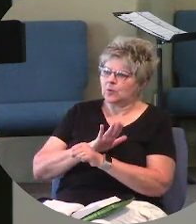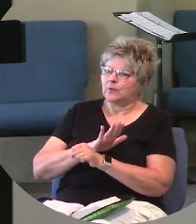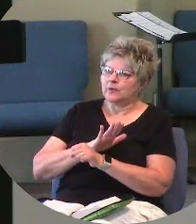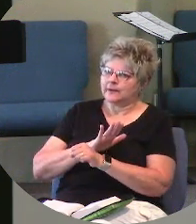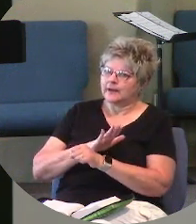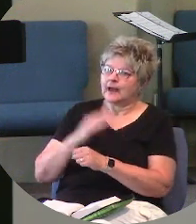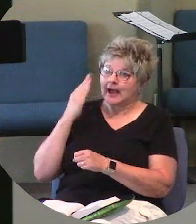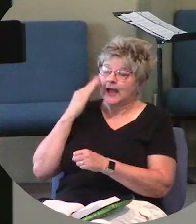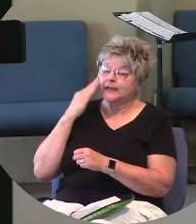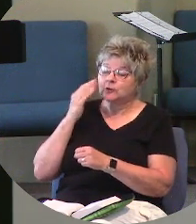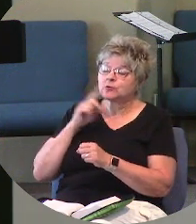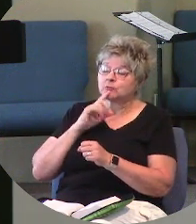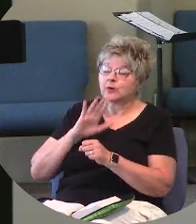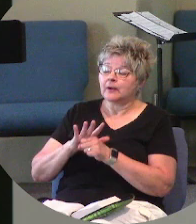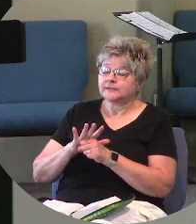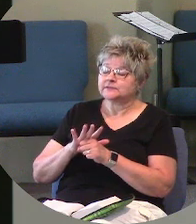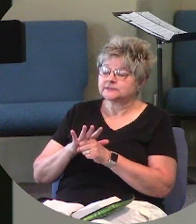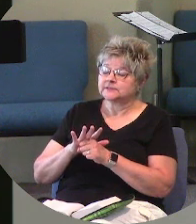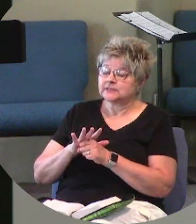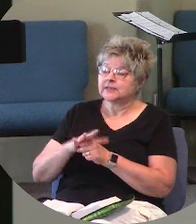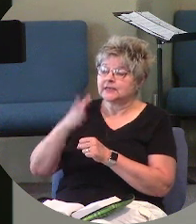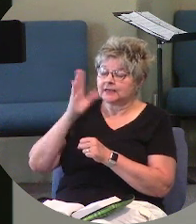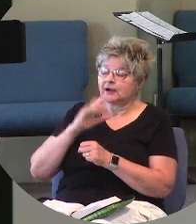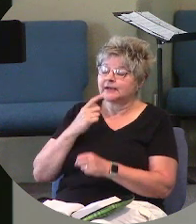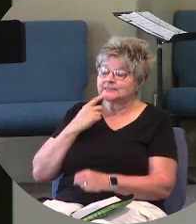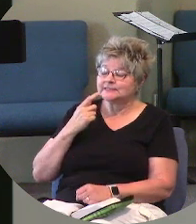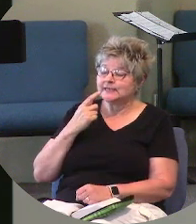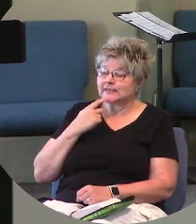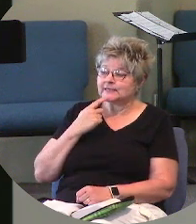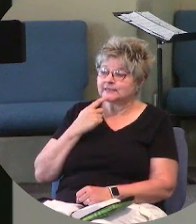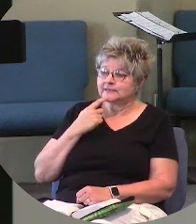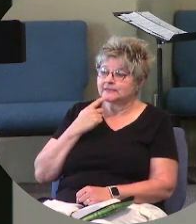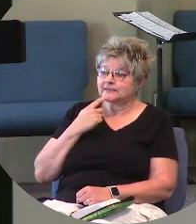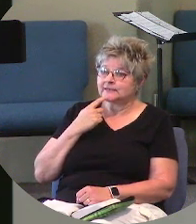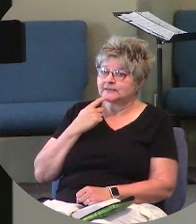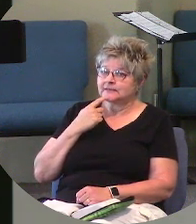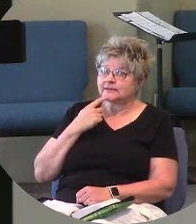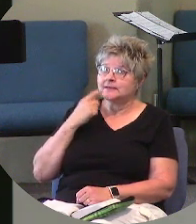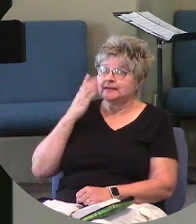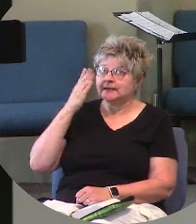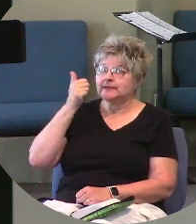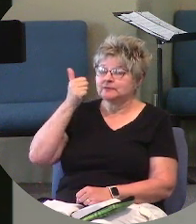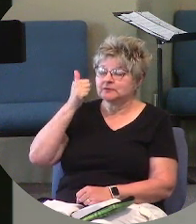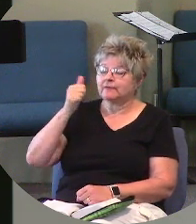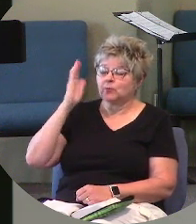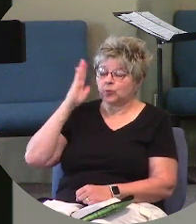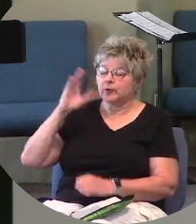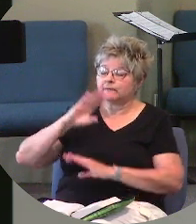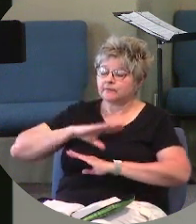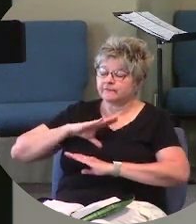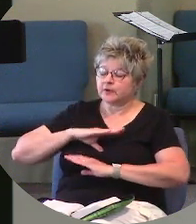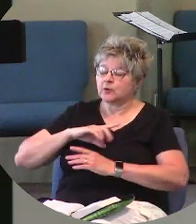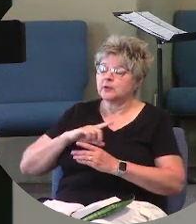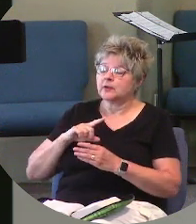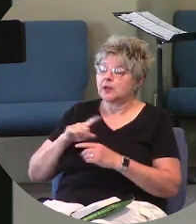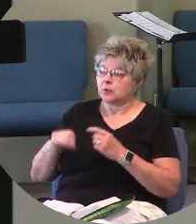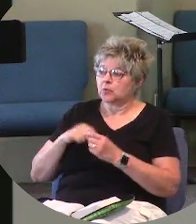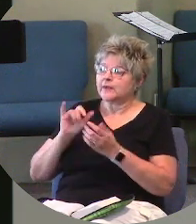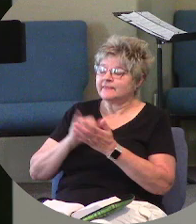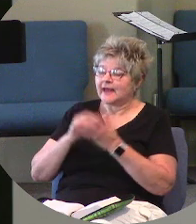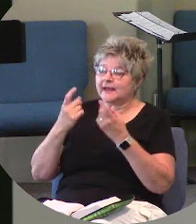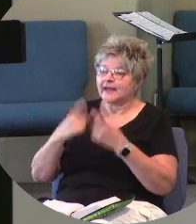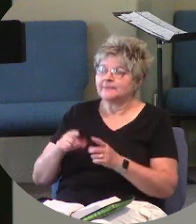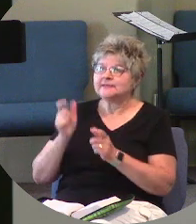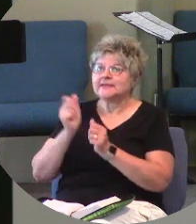I know the promise that God said He'd fulfill. And when that happens, everything's gonna be